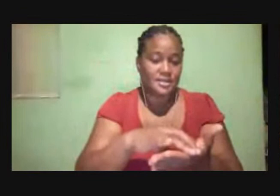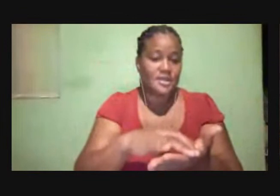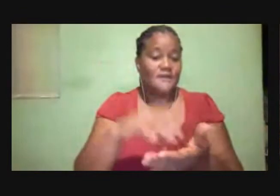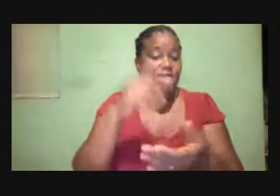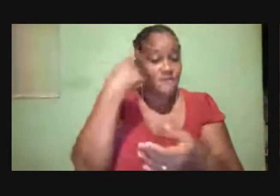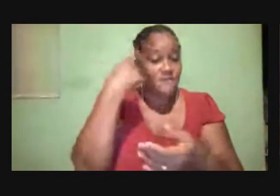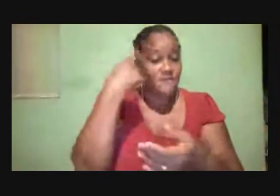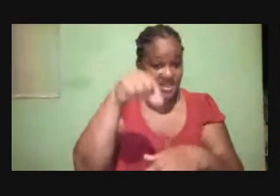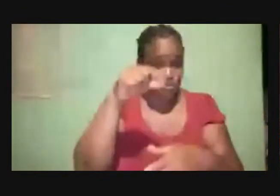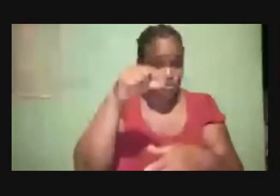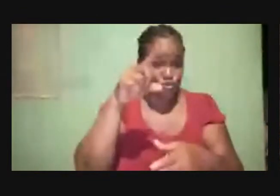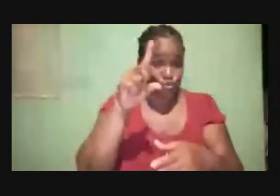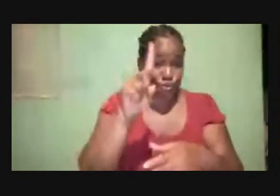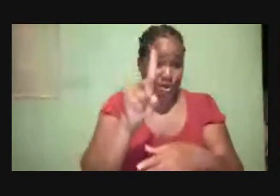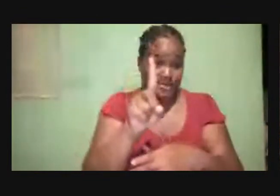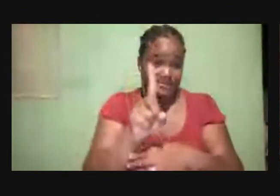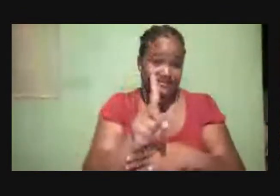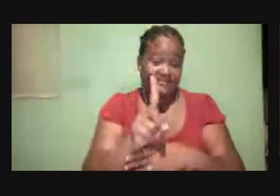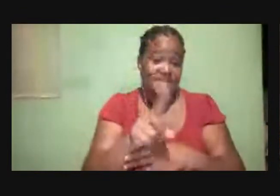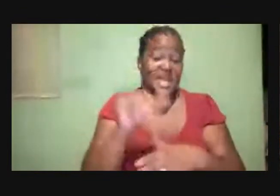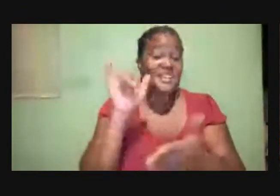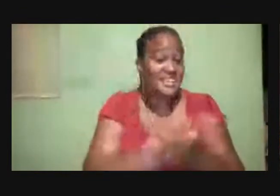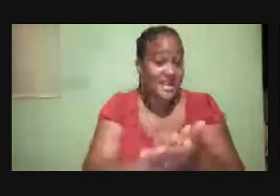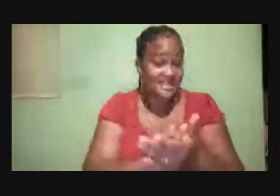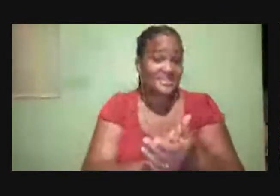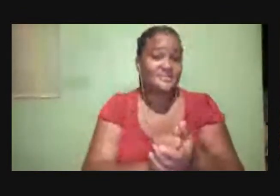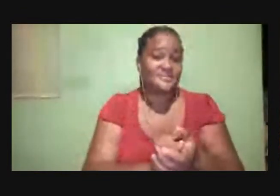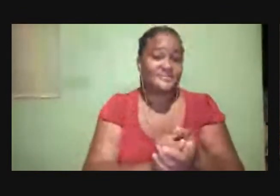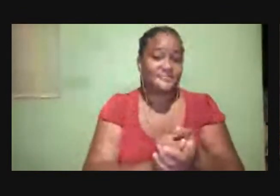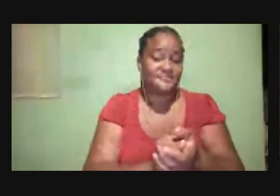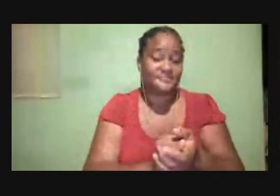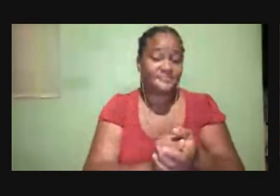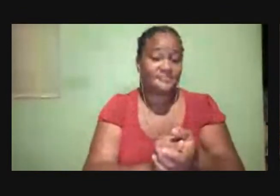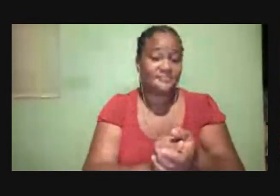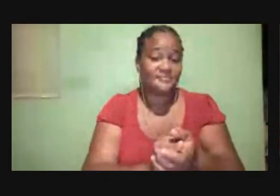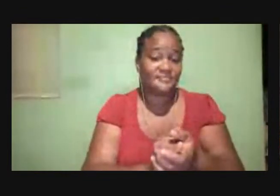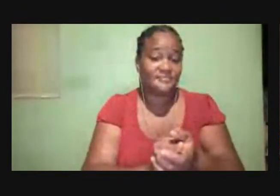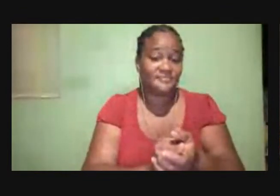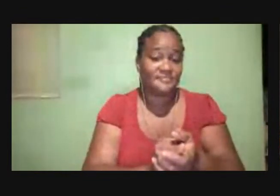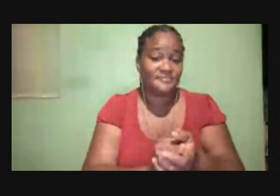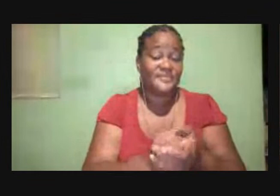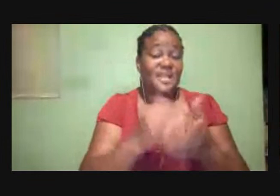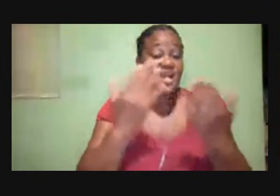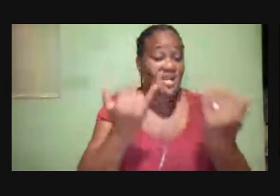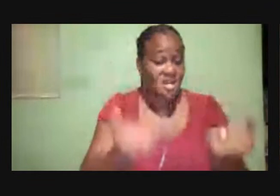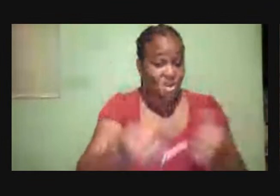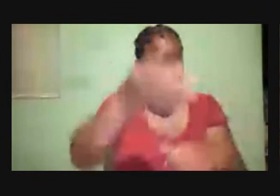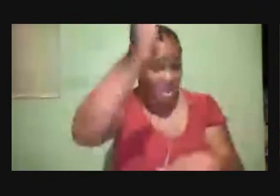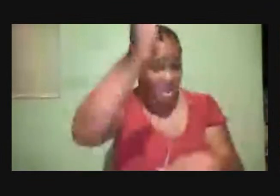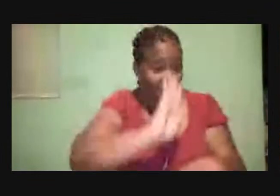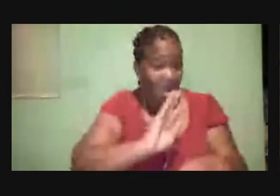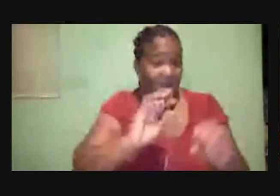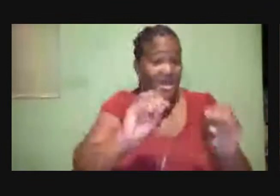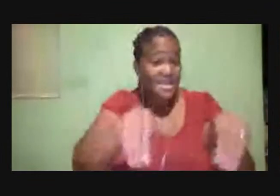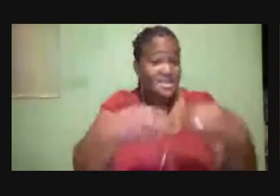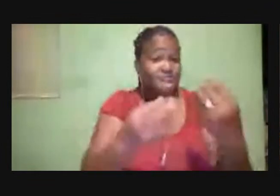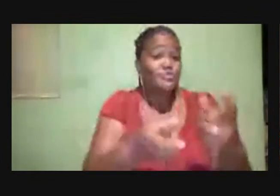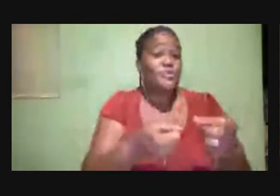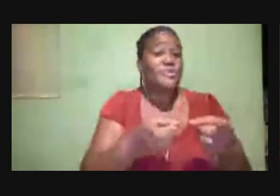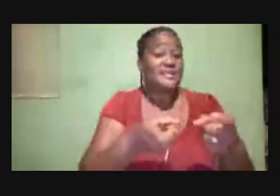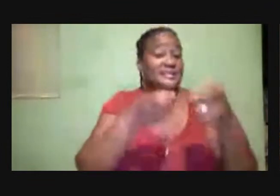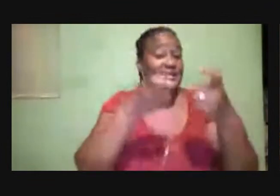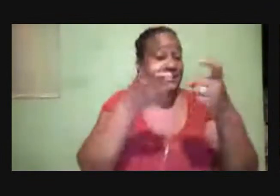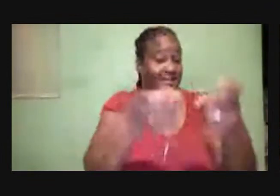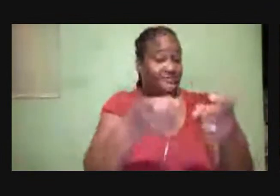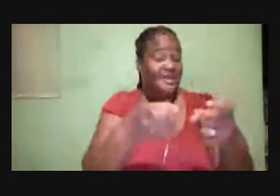That's for the bonus. Now God gives you these gifts. has blessed you. And because he